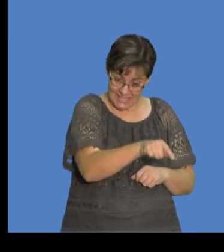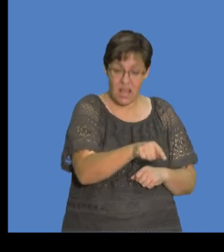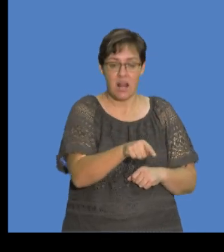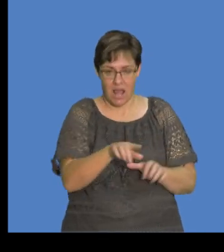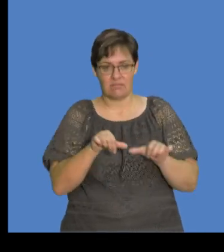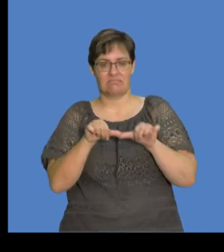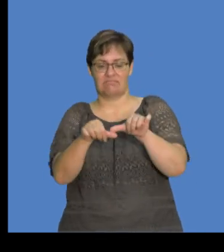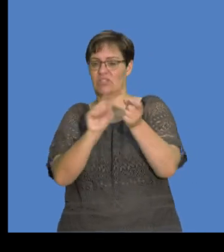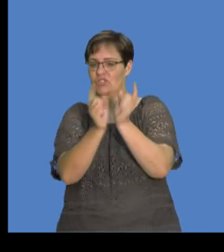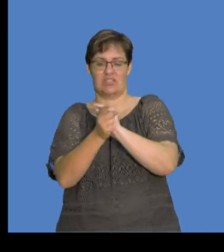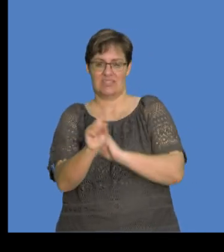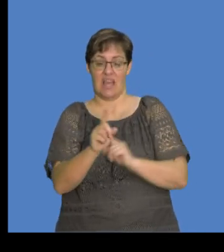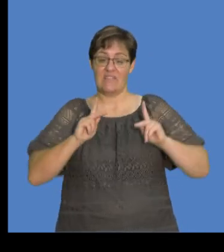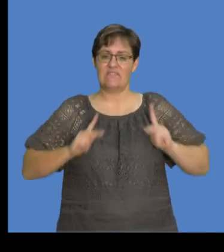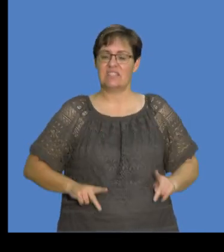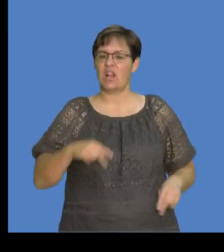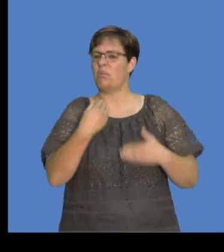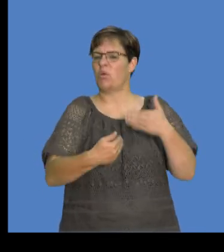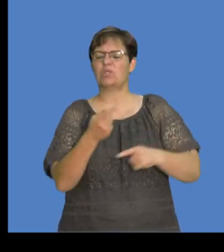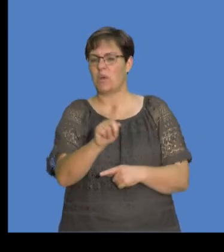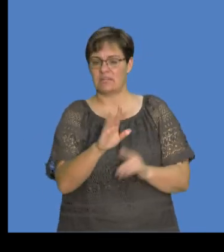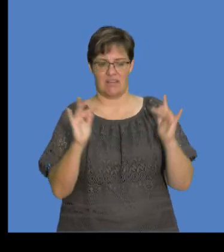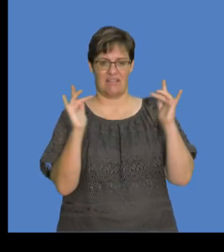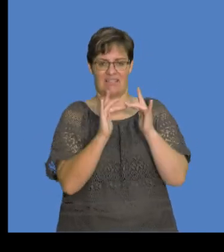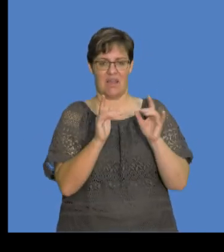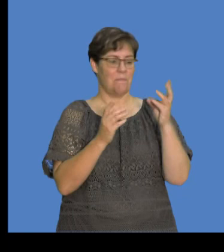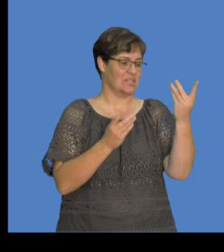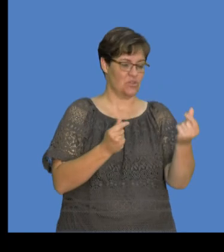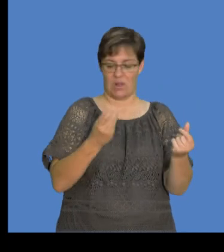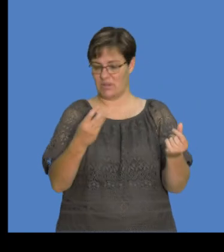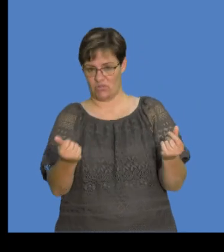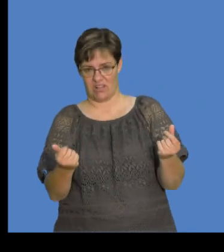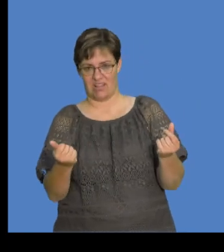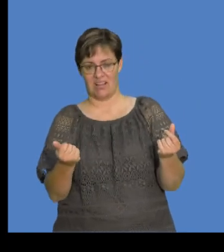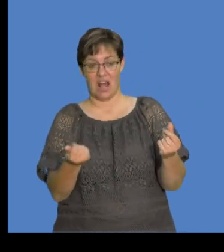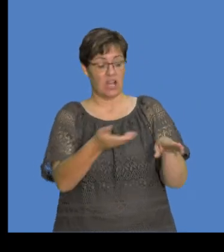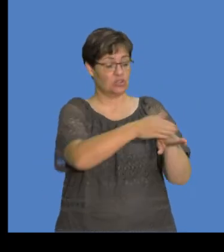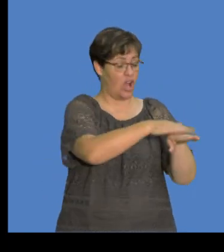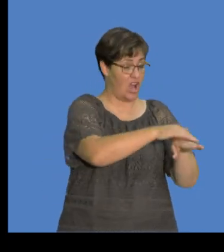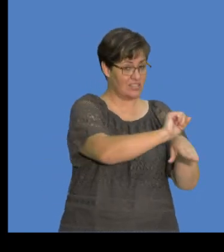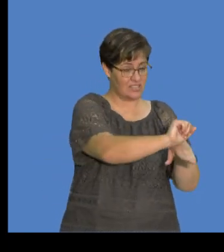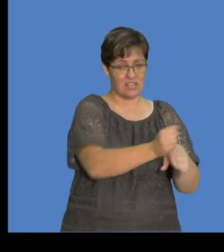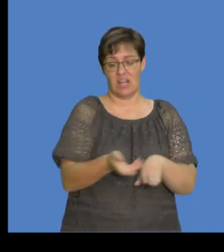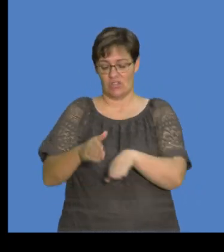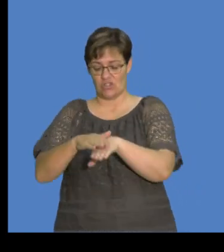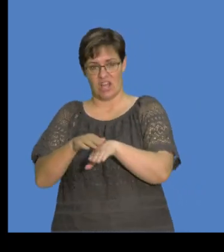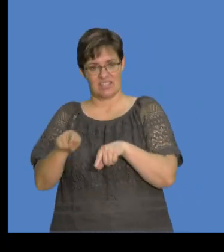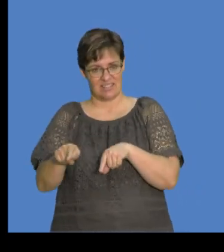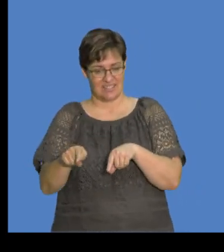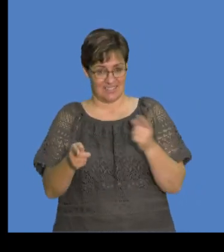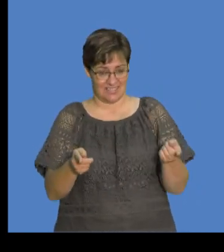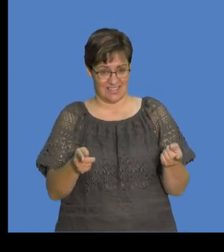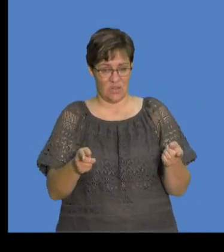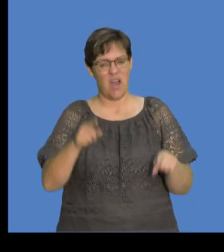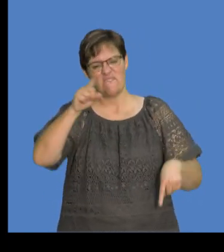change during a physical process. And what is a physical process? It's this, you know, two materials that are charged, or one is